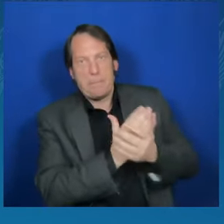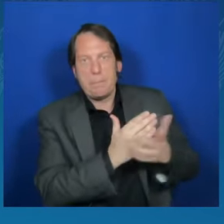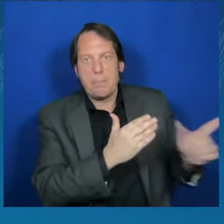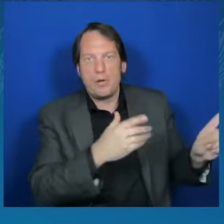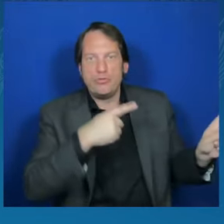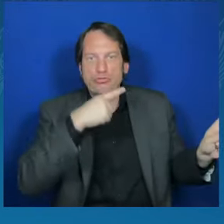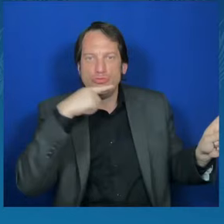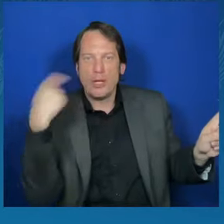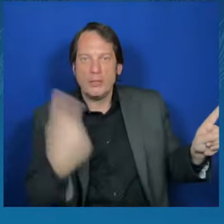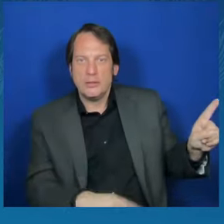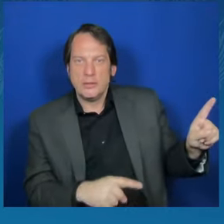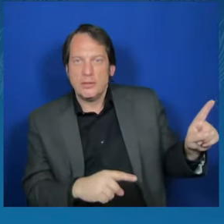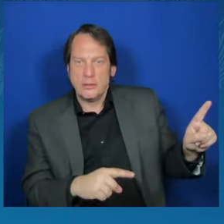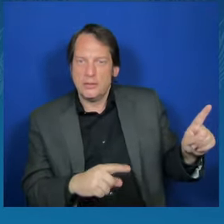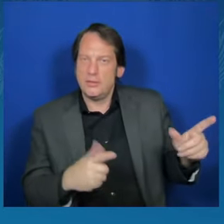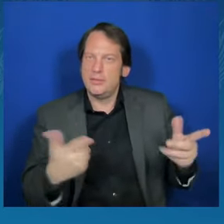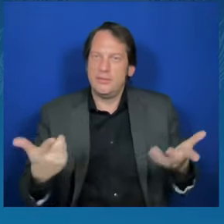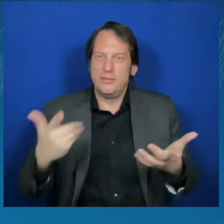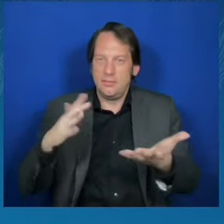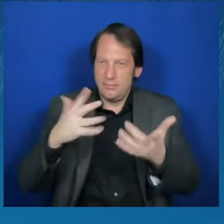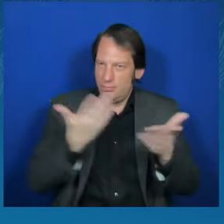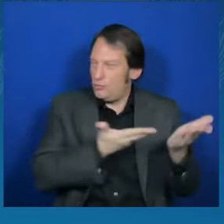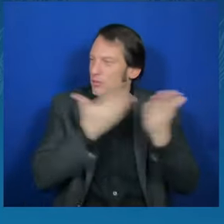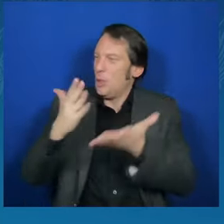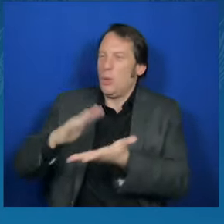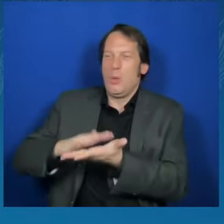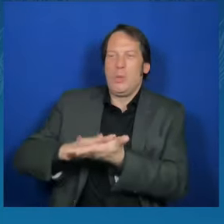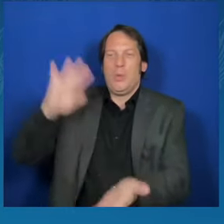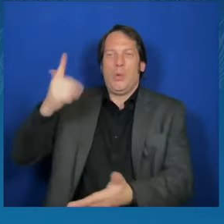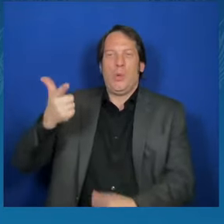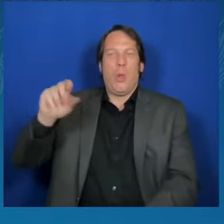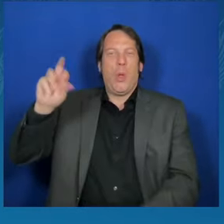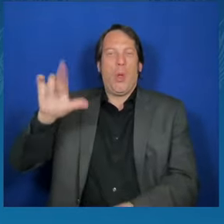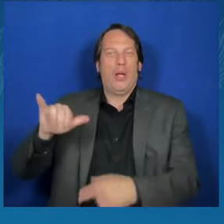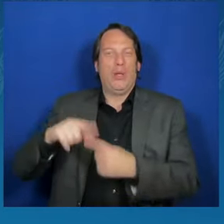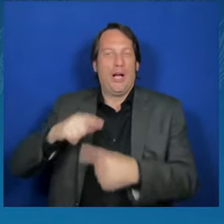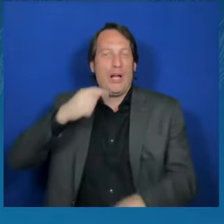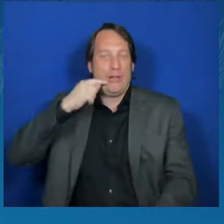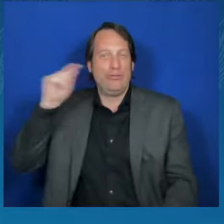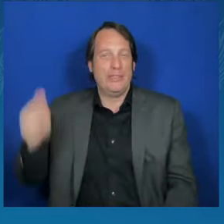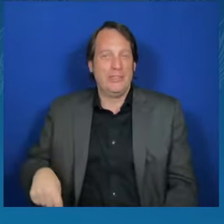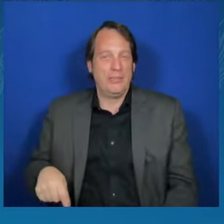We will take questions now from the press. Cleve Woodson of the Washington Post.